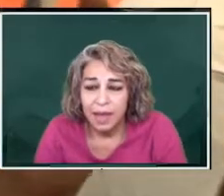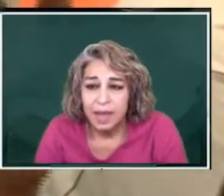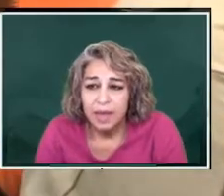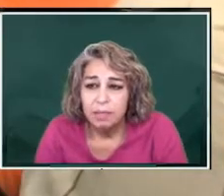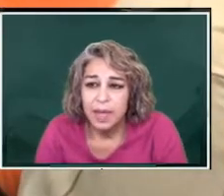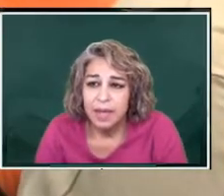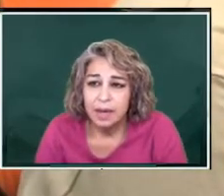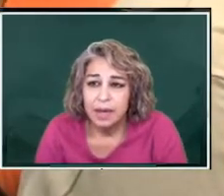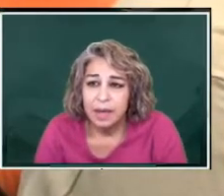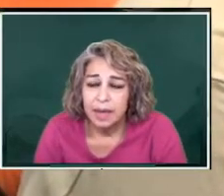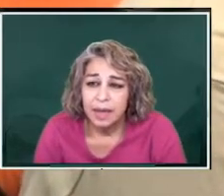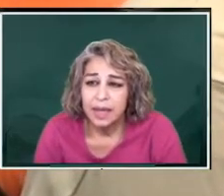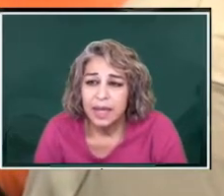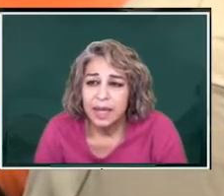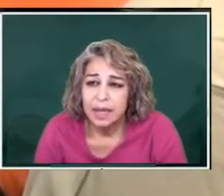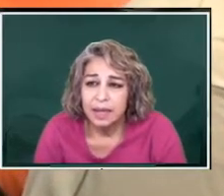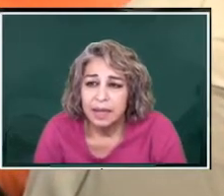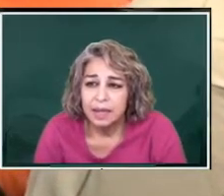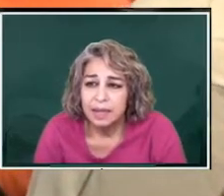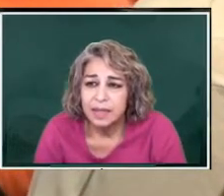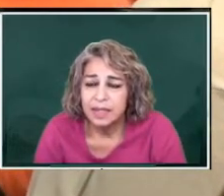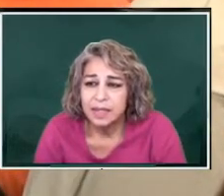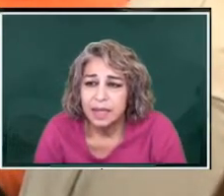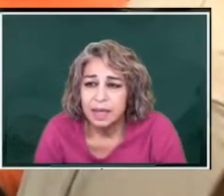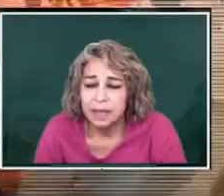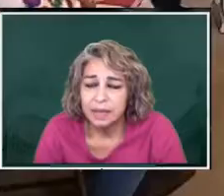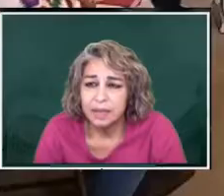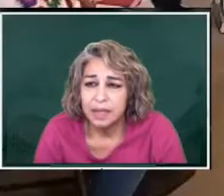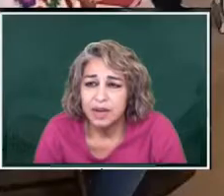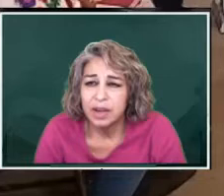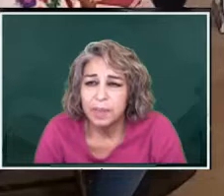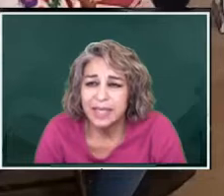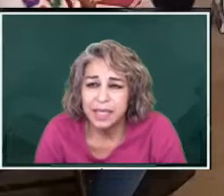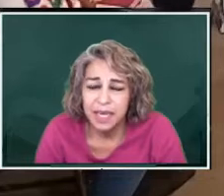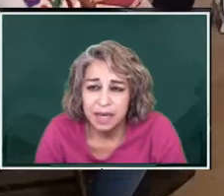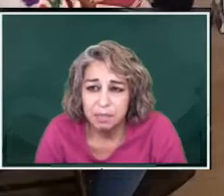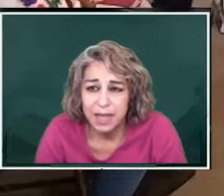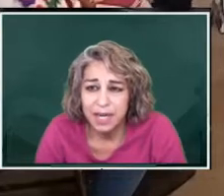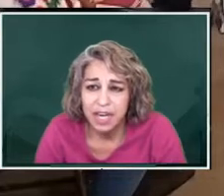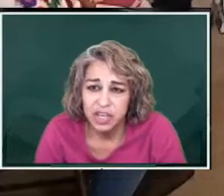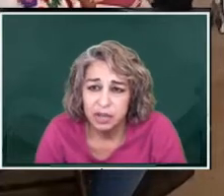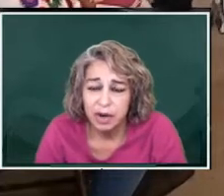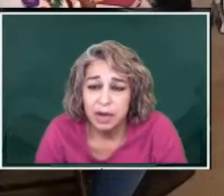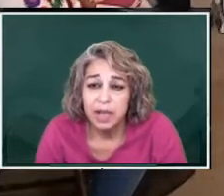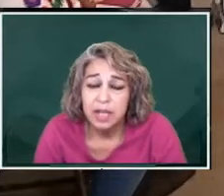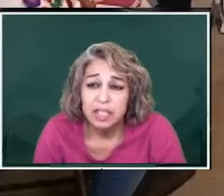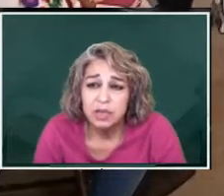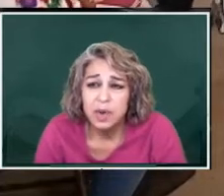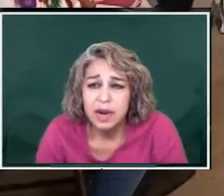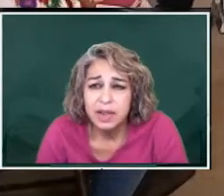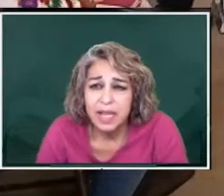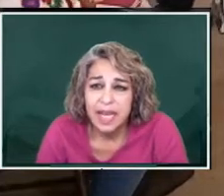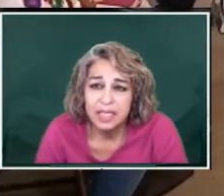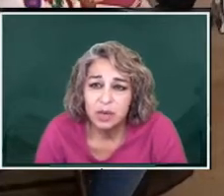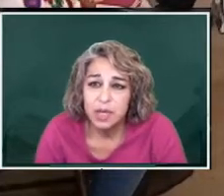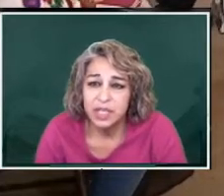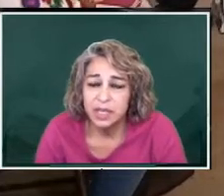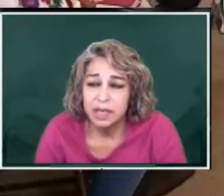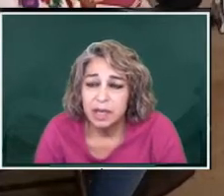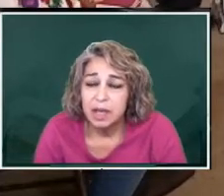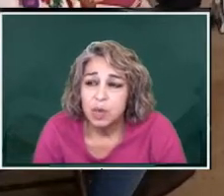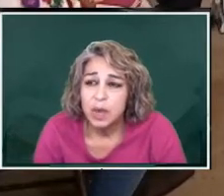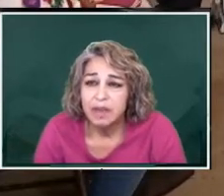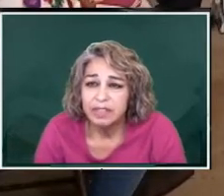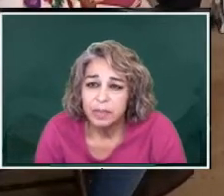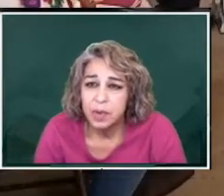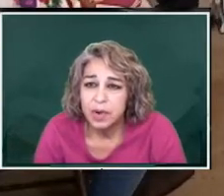being getting this better capacitated by the National Guard so regarding the last question